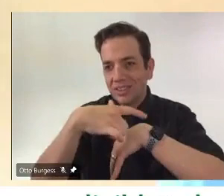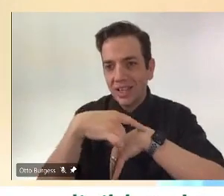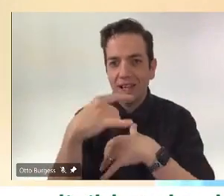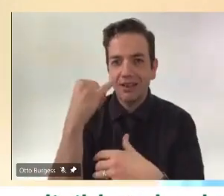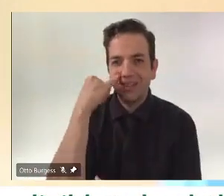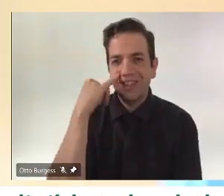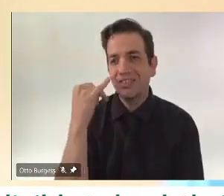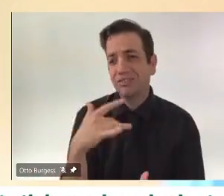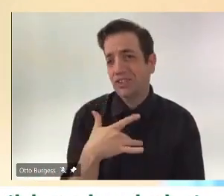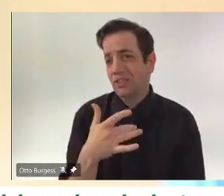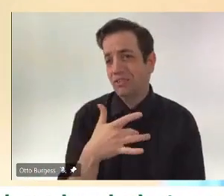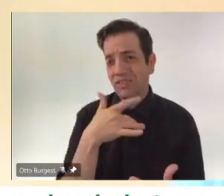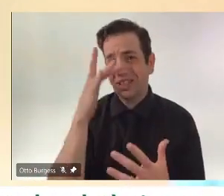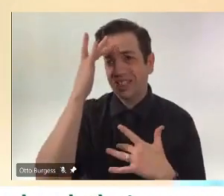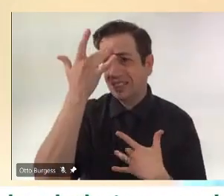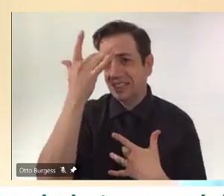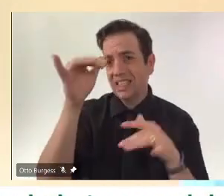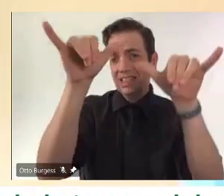stay home, get tested.